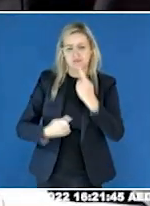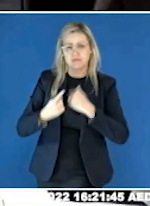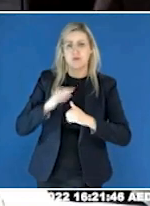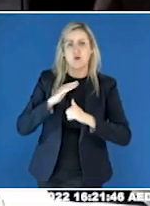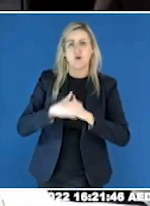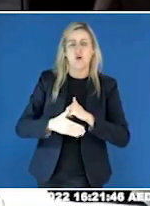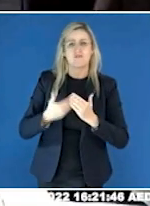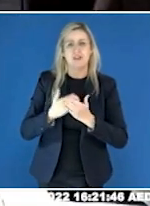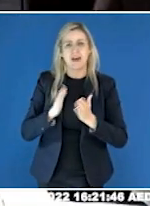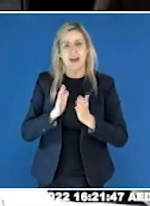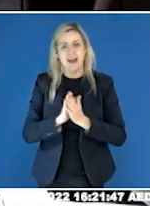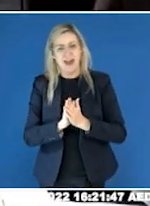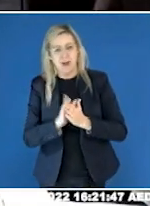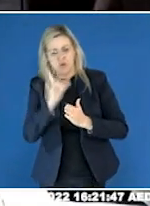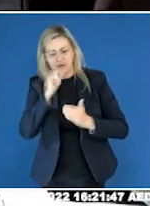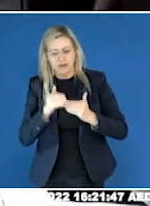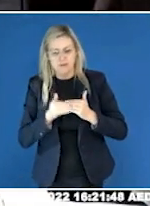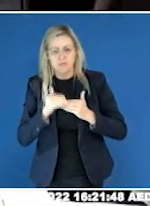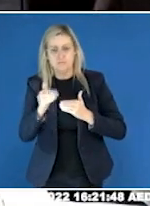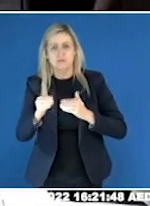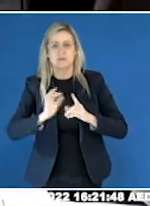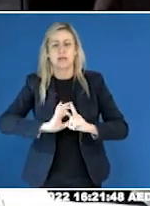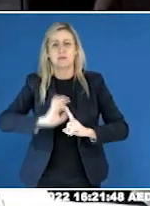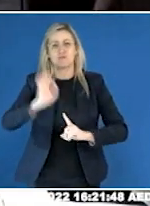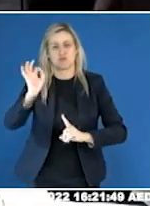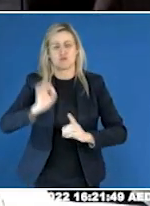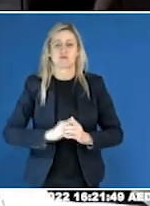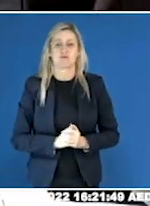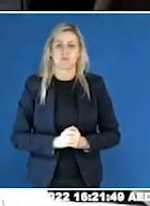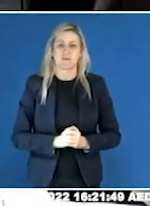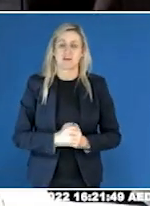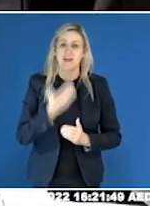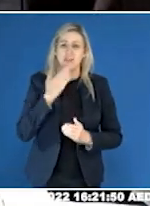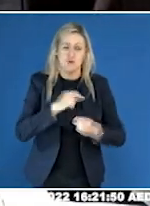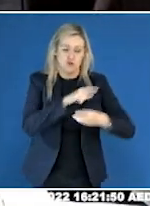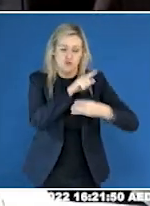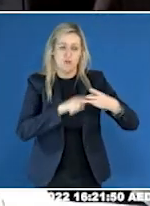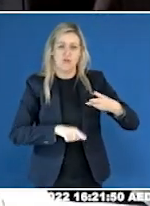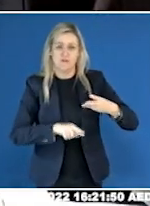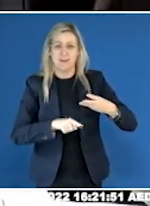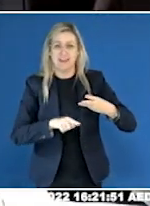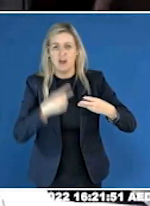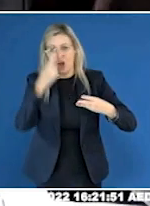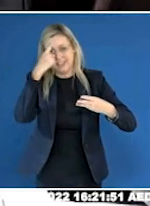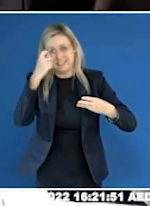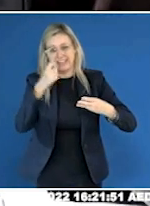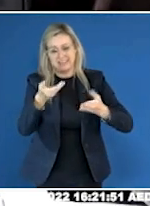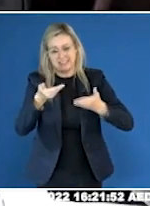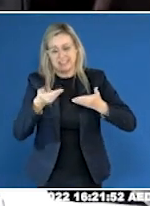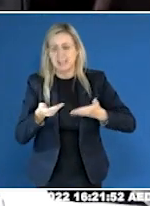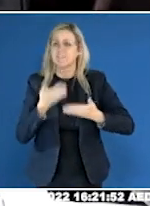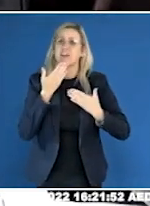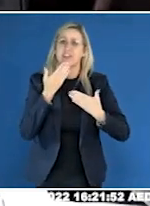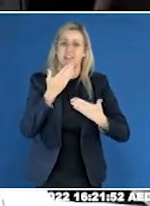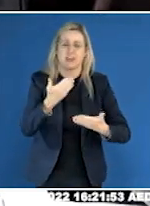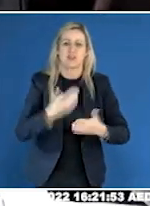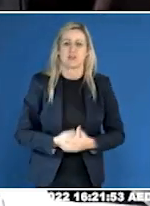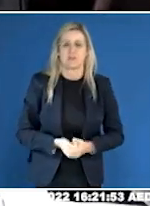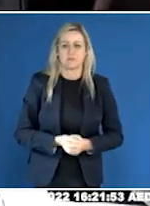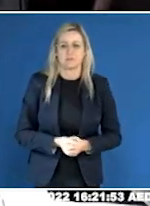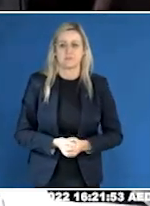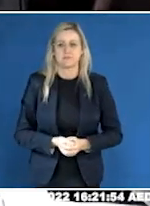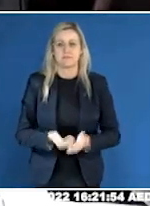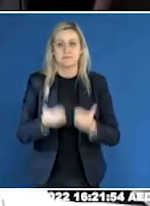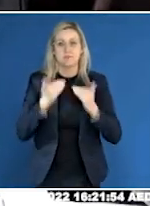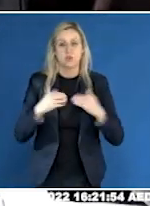and the suggestions that you've made to us. Thank you very much. Thank you. Commissioner